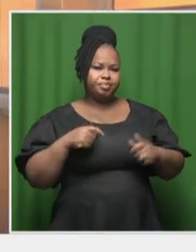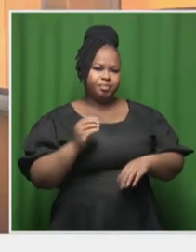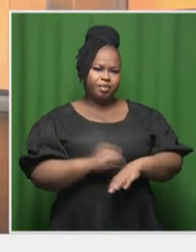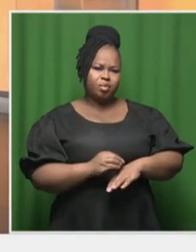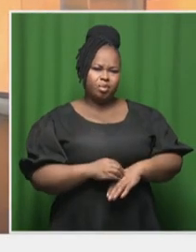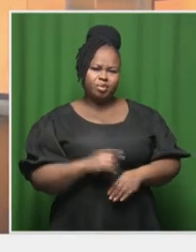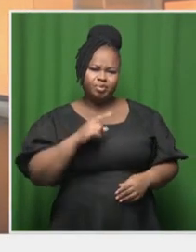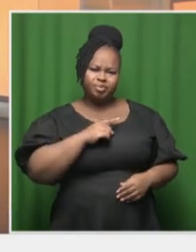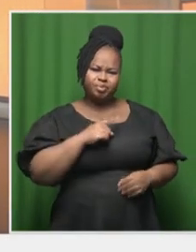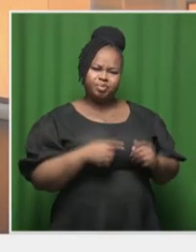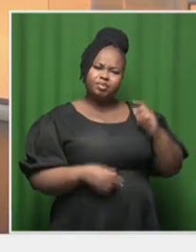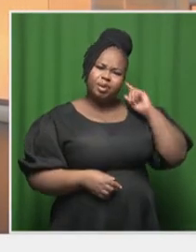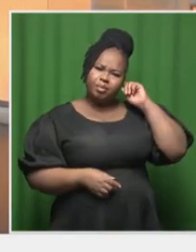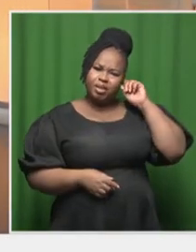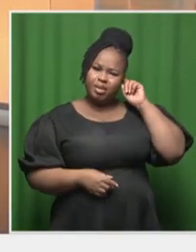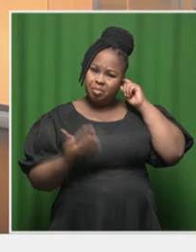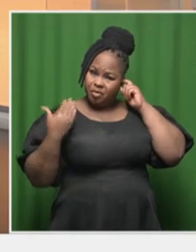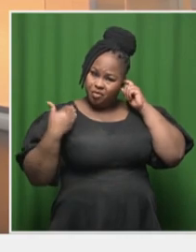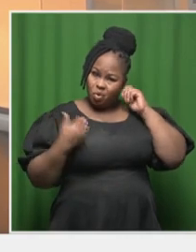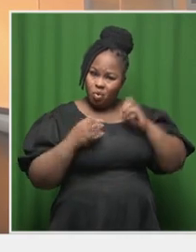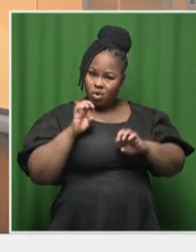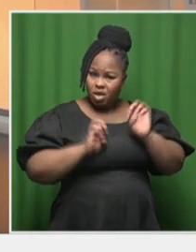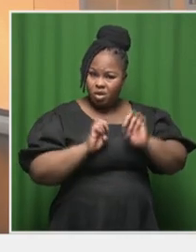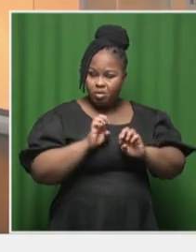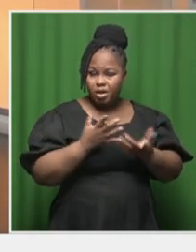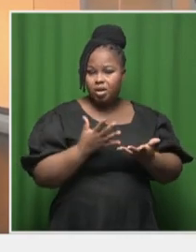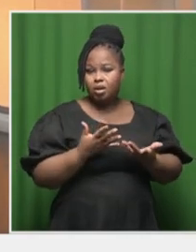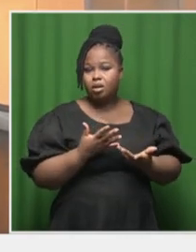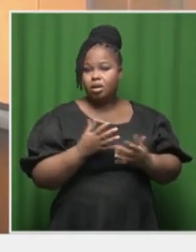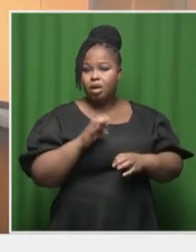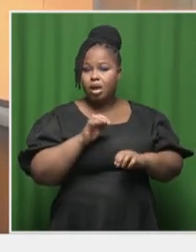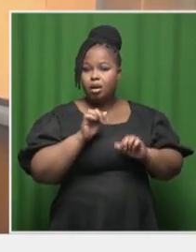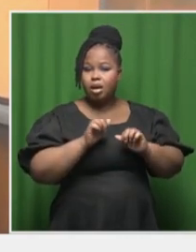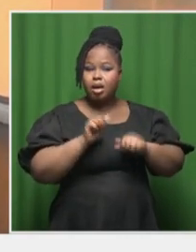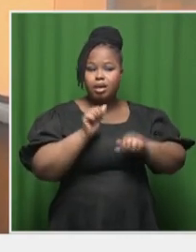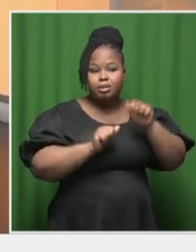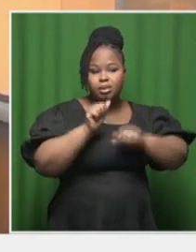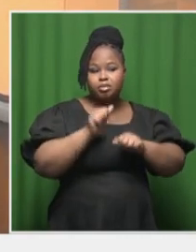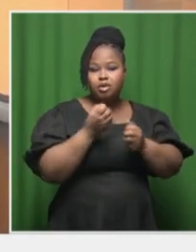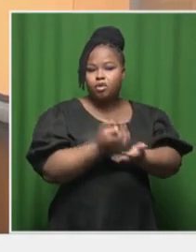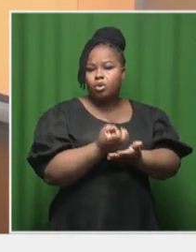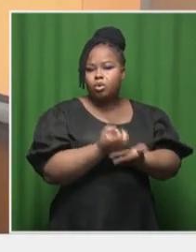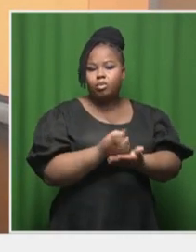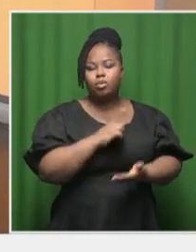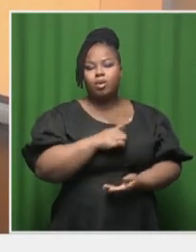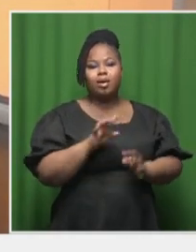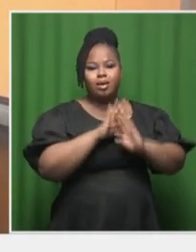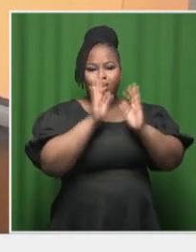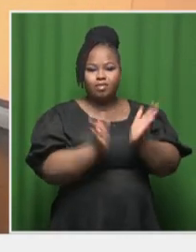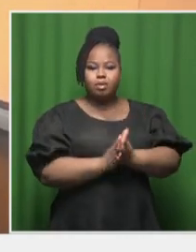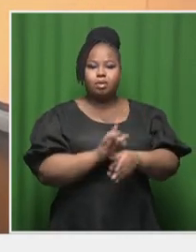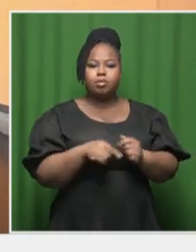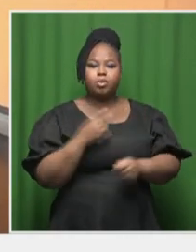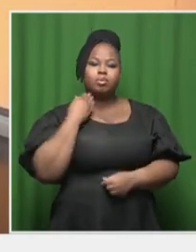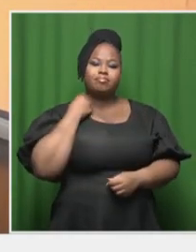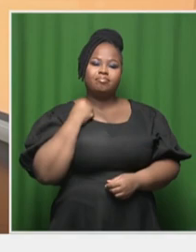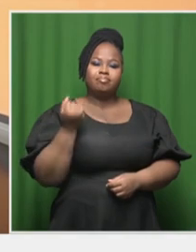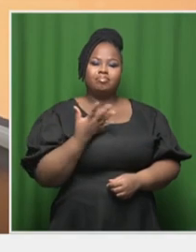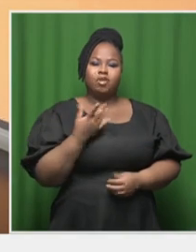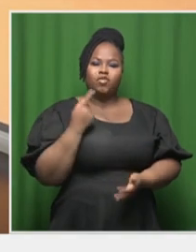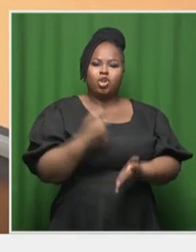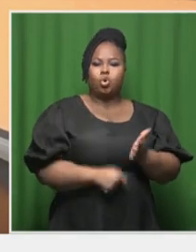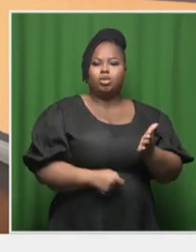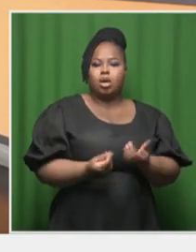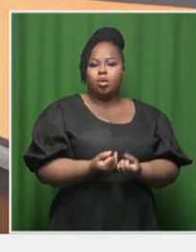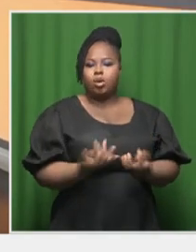Filippi, is that this is, have you done an economic assessment of this? I mean, because I think at the end of the day, this is really about costs. And as much